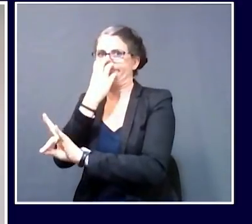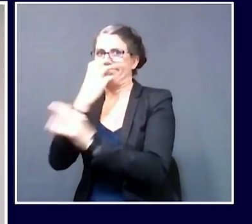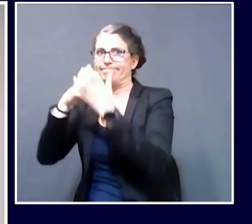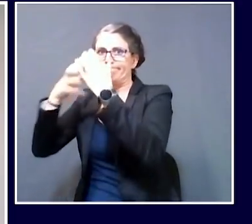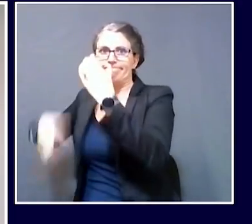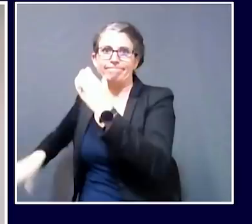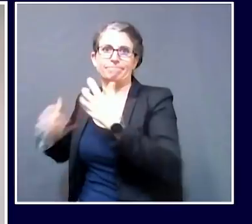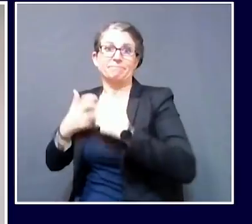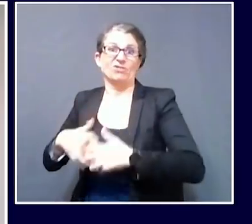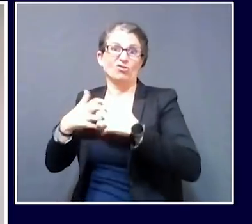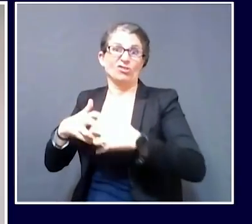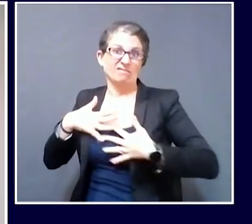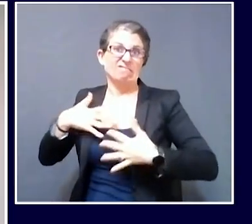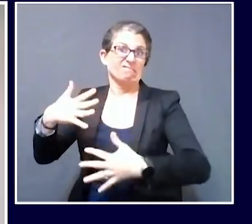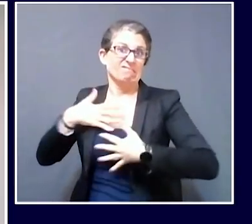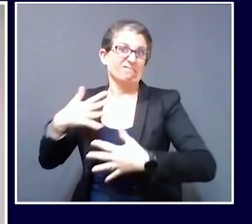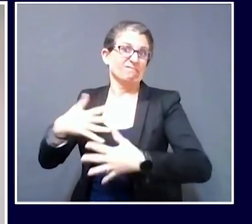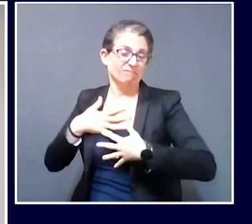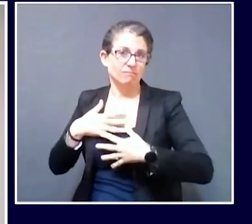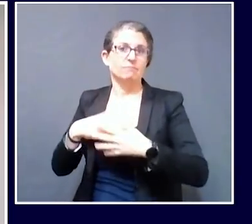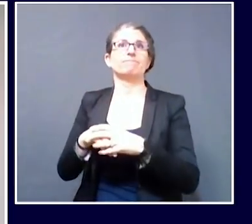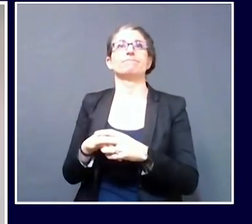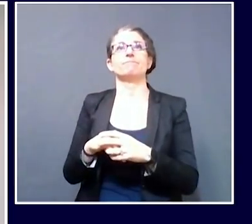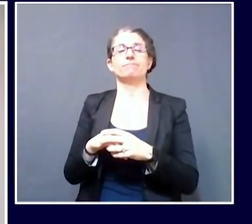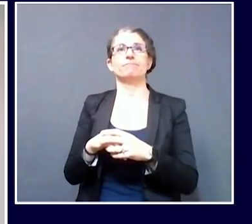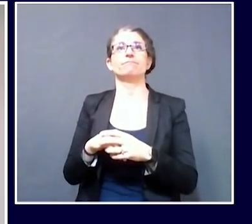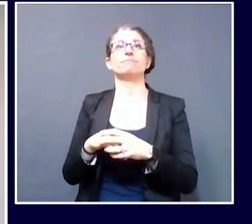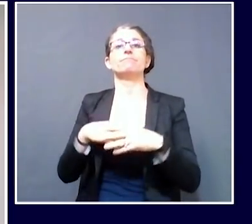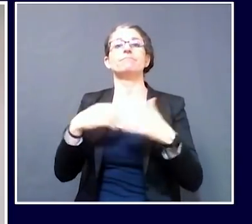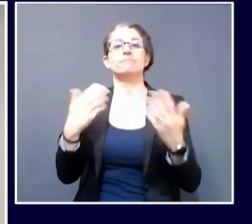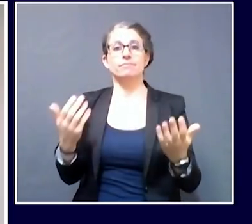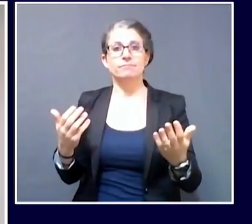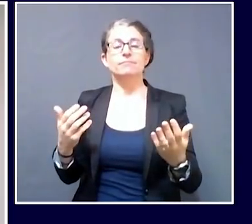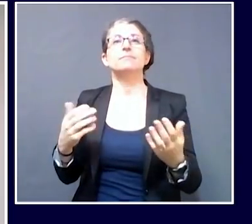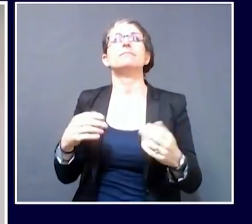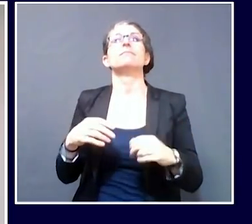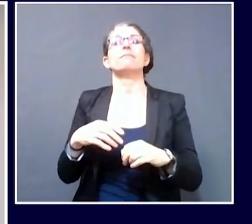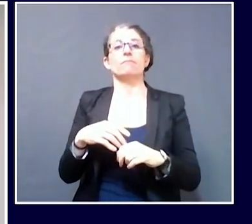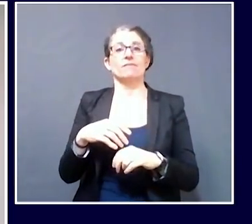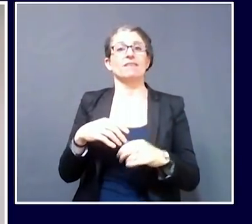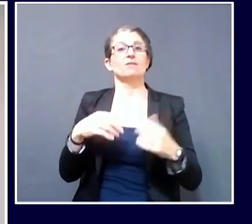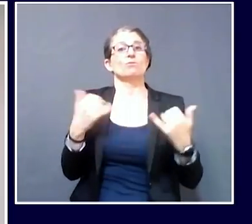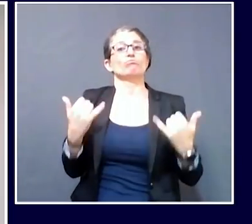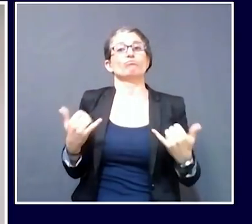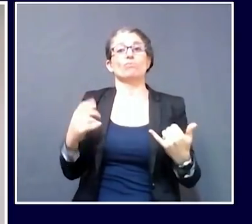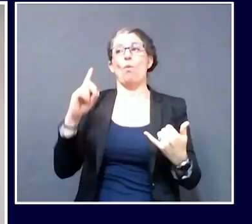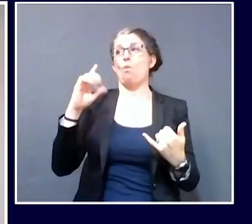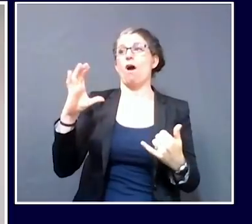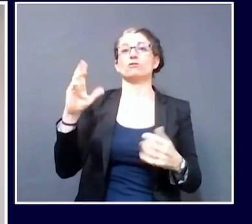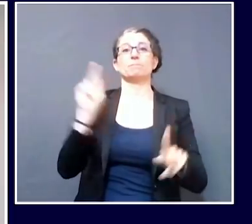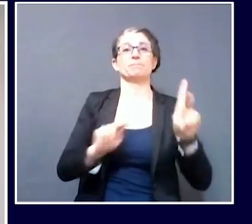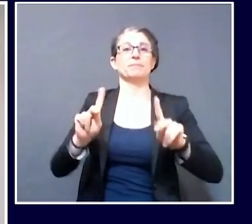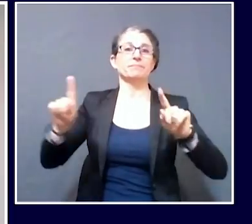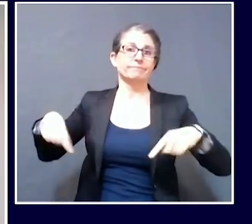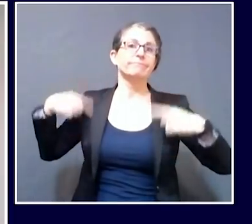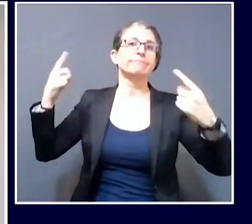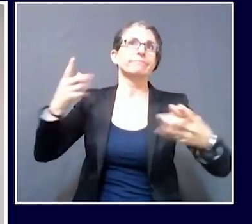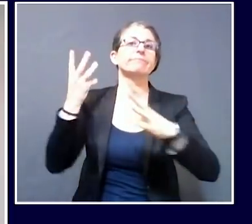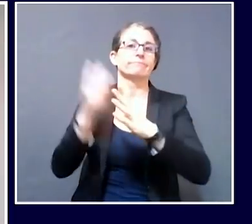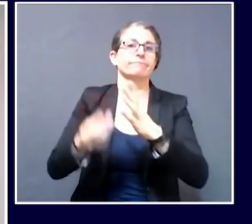moment ago, there have now been 100 individuals who have passed away with COVID-19 across the state.